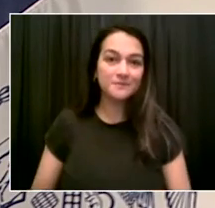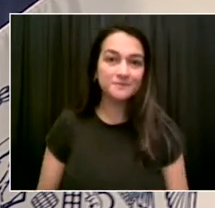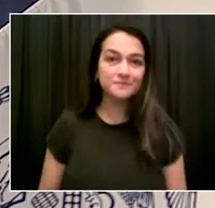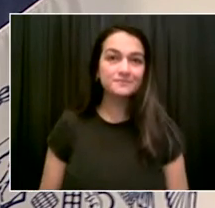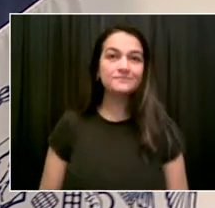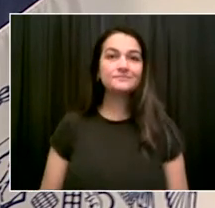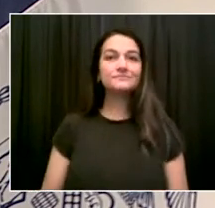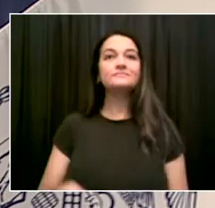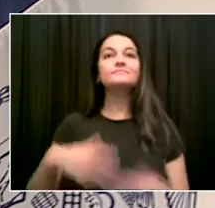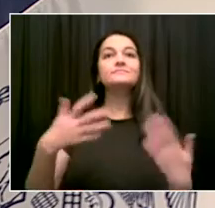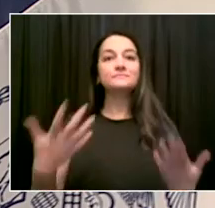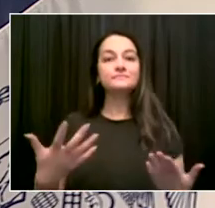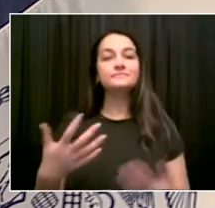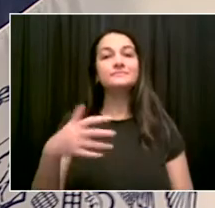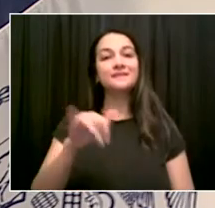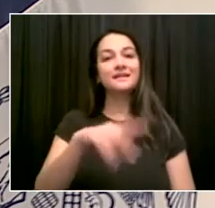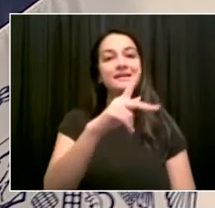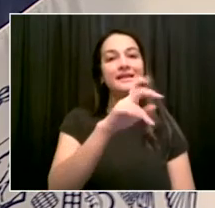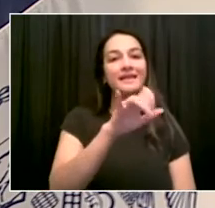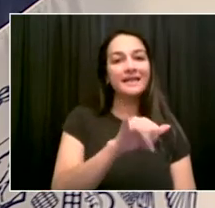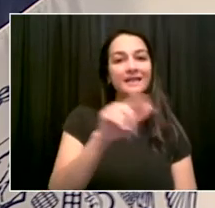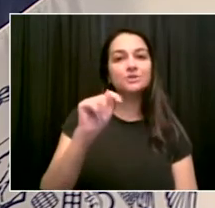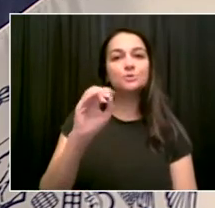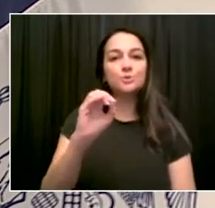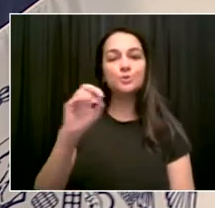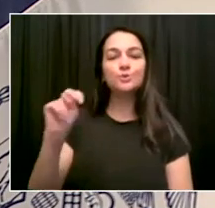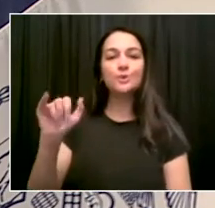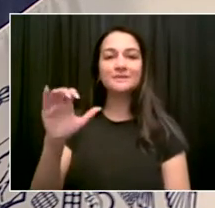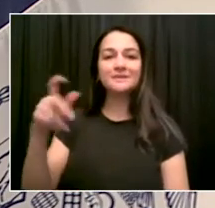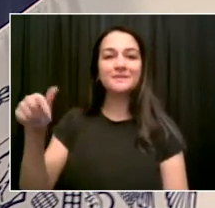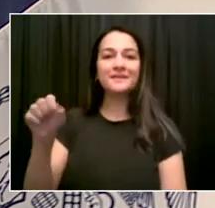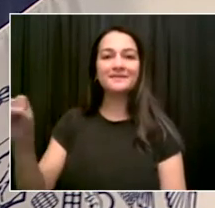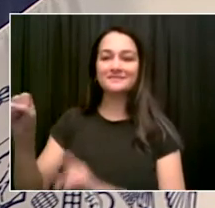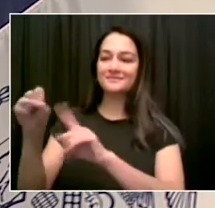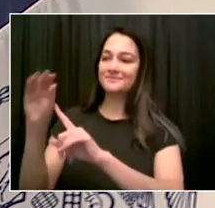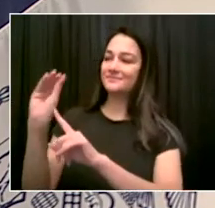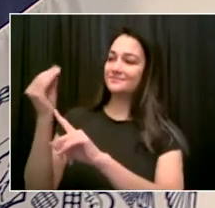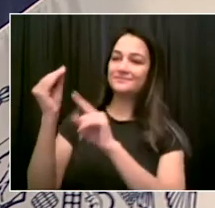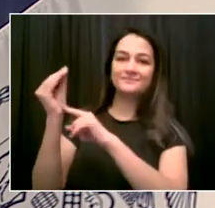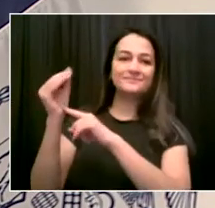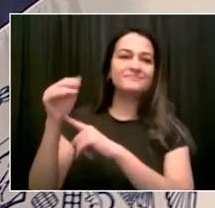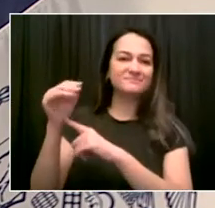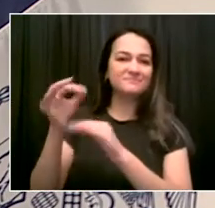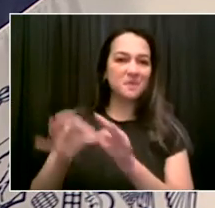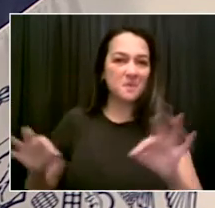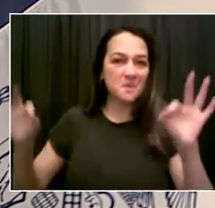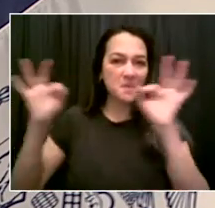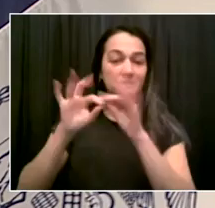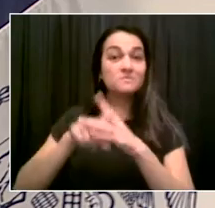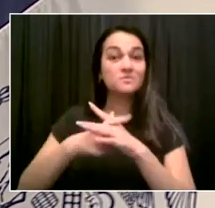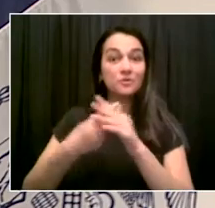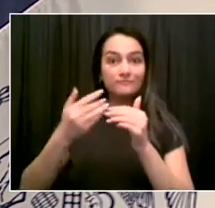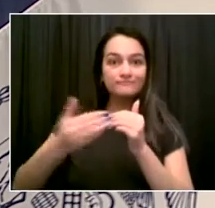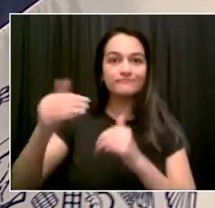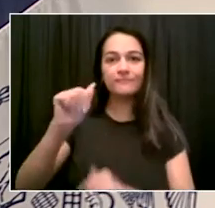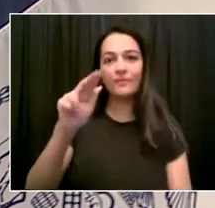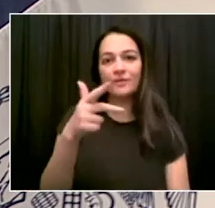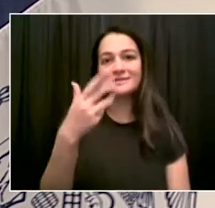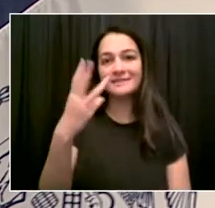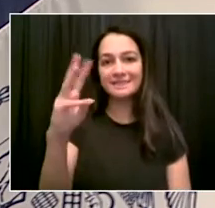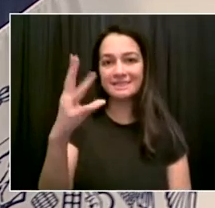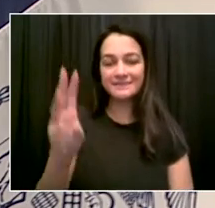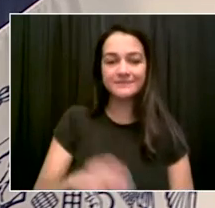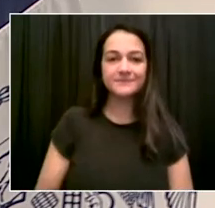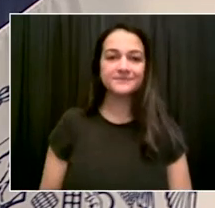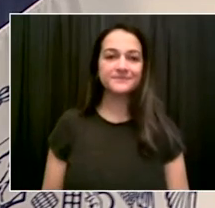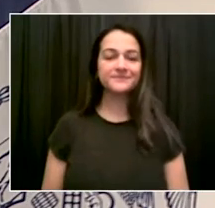mayoral executive order and a health commissioner's order. Those are the legal tools necessary to implement this approach. And